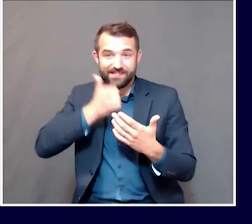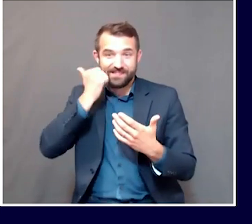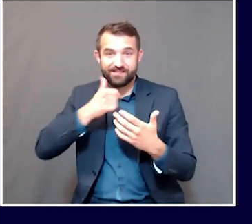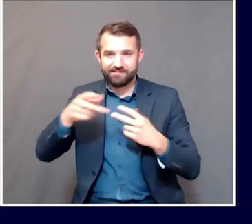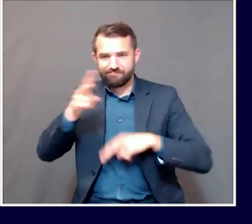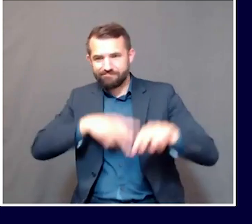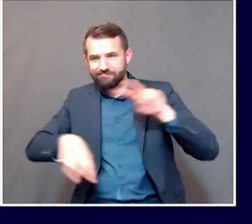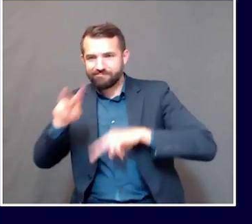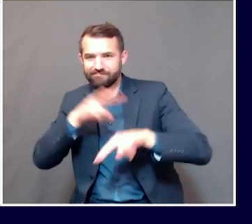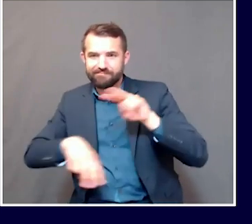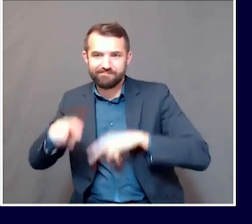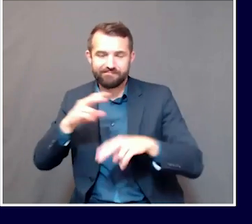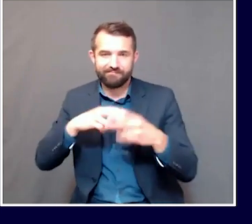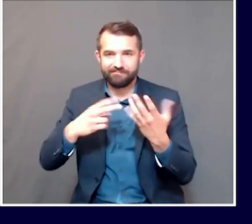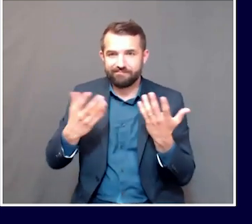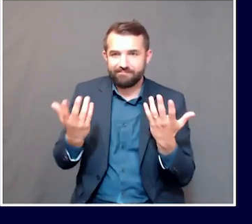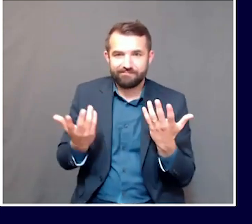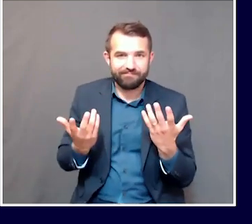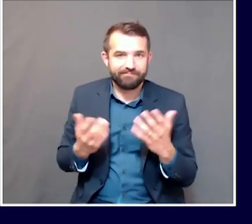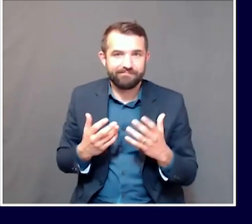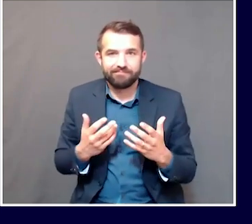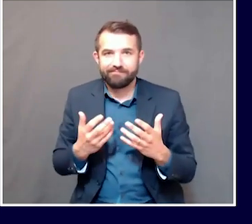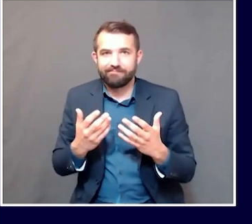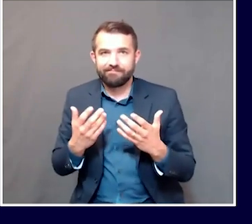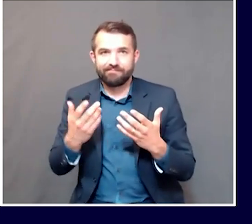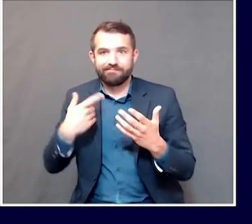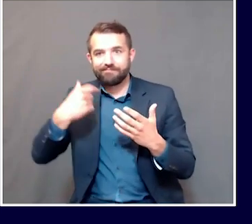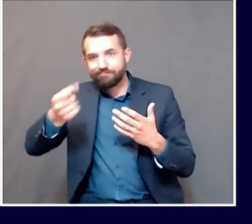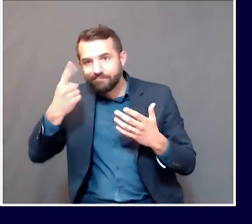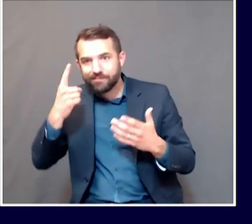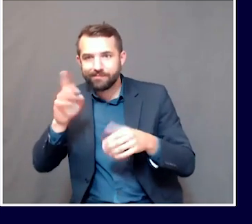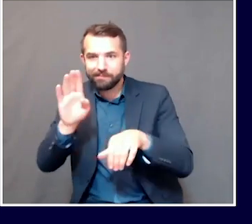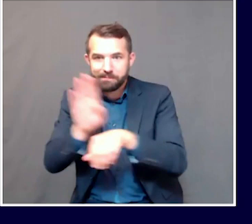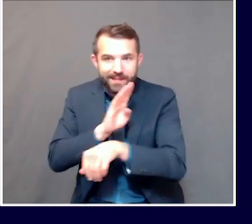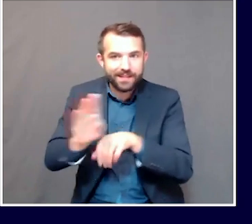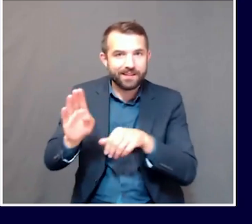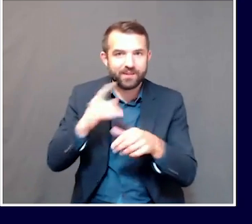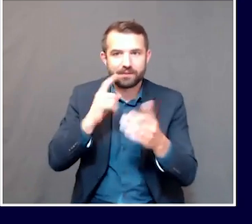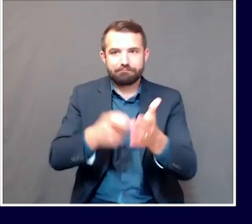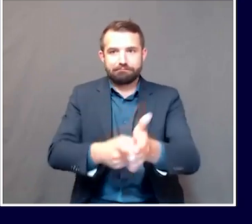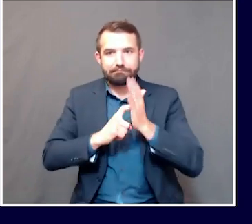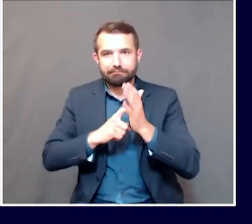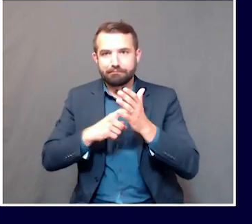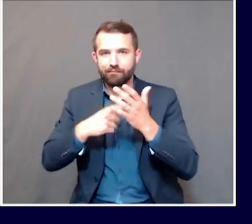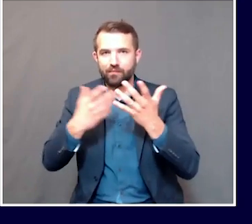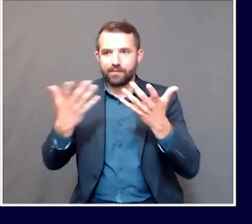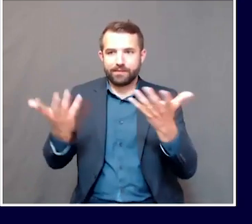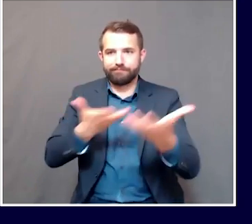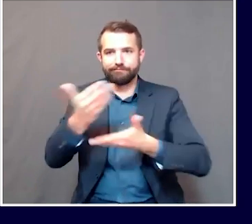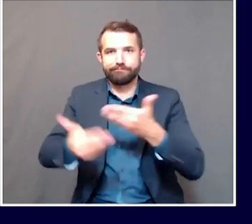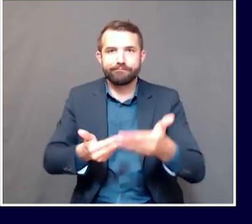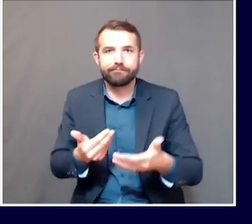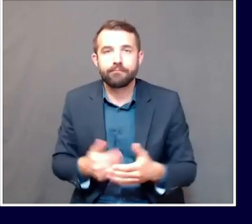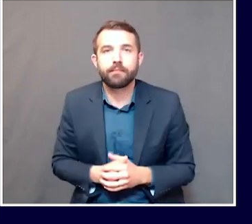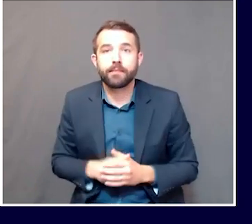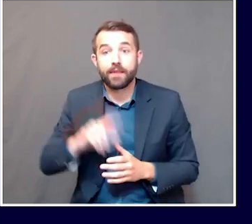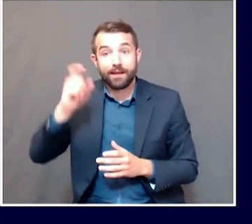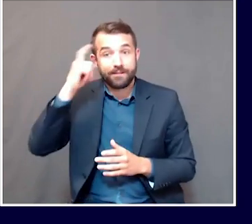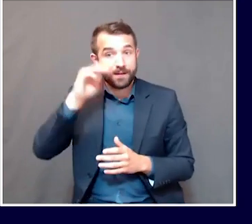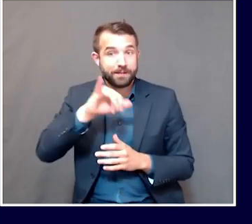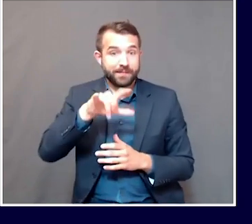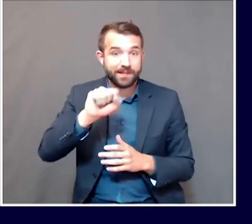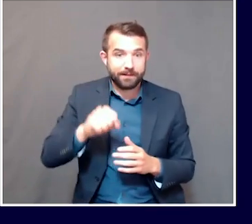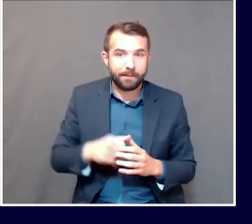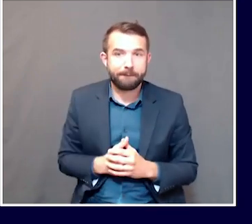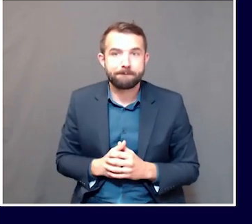there is some criticality and urgency on the economic side as well. Speaking of York County, I have a package because I haven't seen Dr.